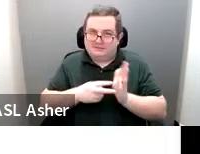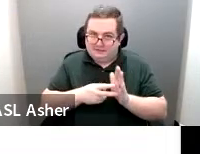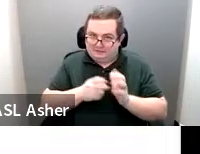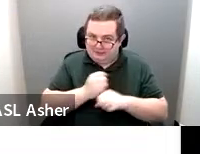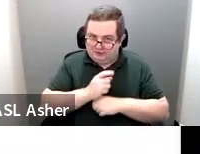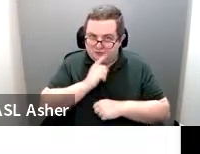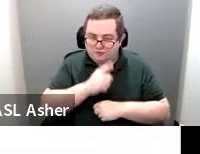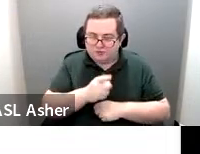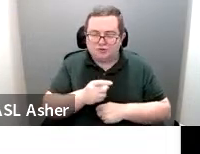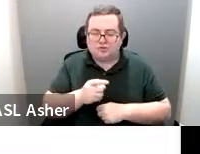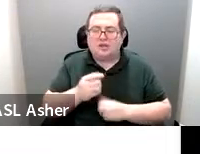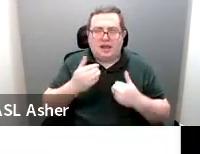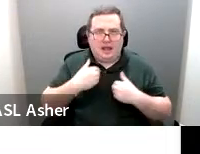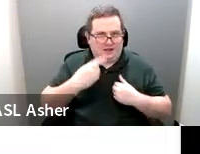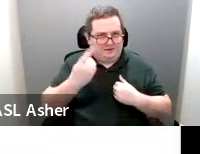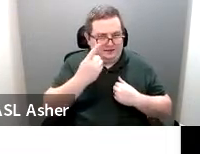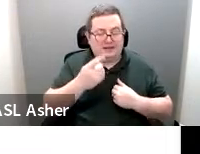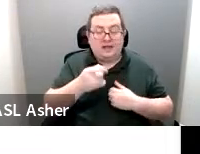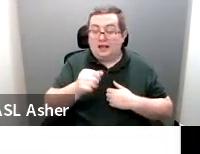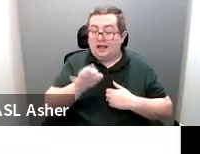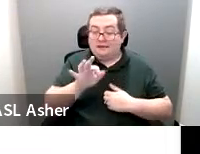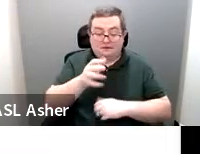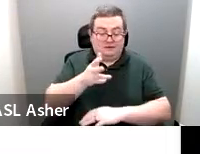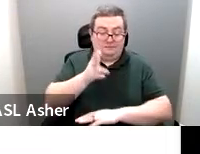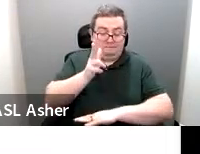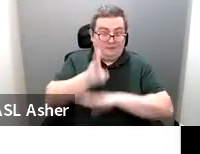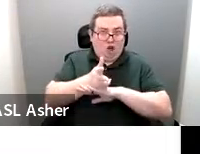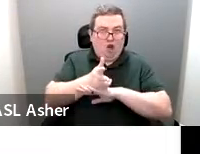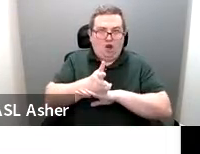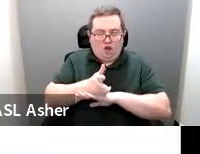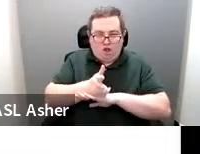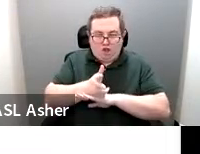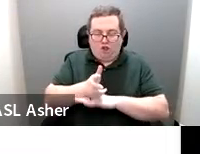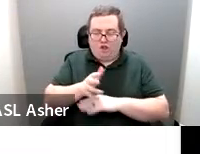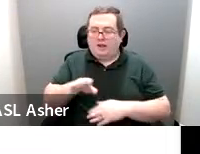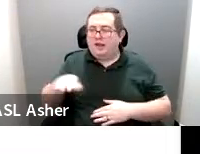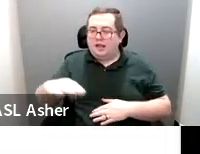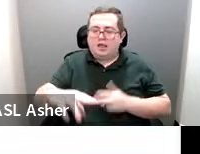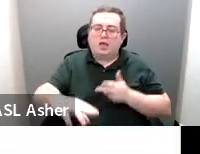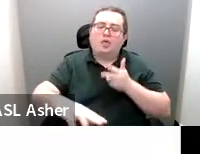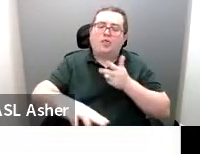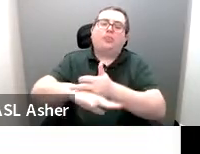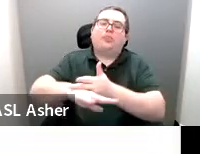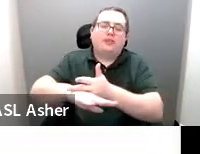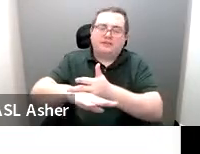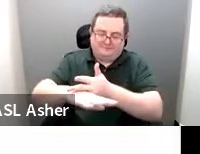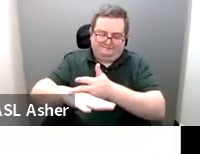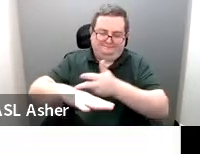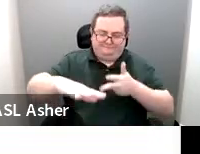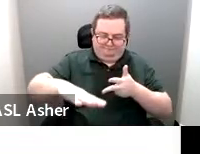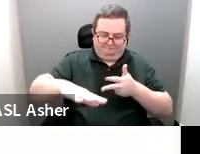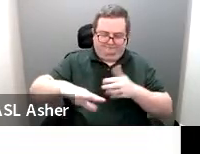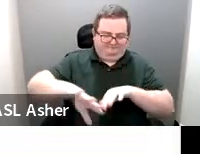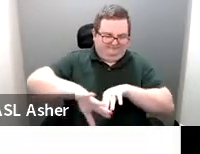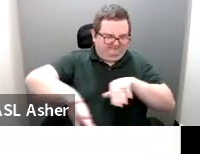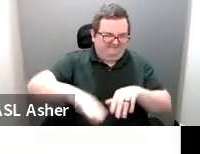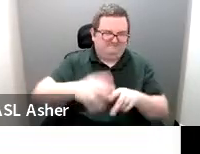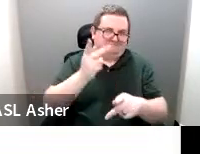vehicles when they're parked are not reducing it beyond that minimum width requirement for accessible routes.